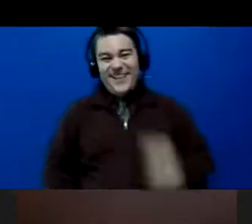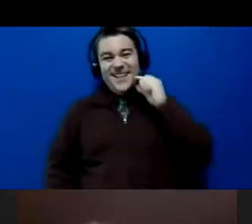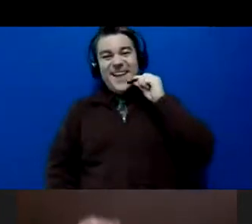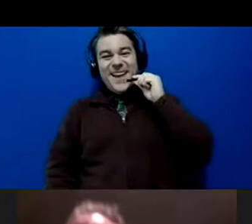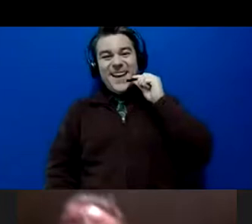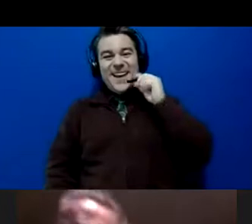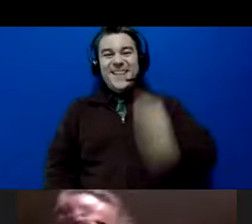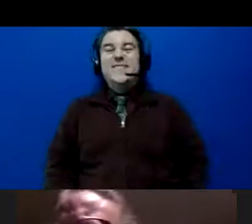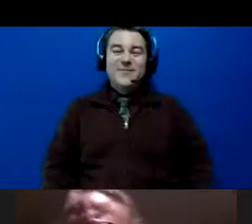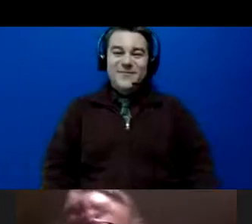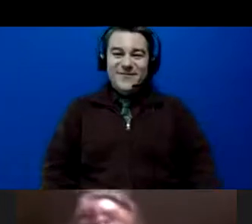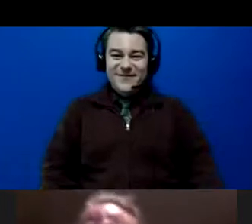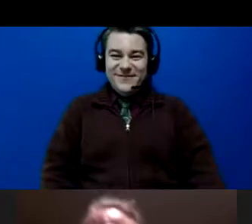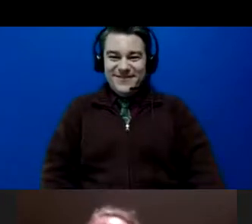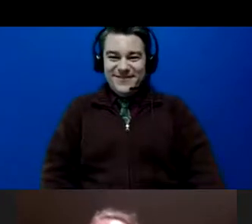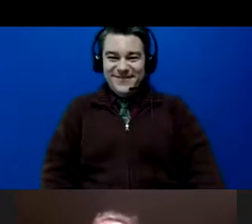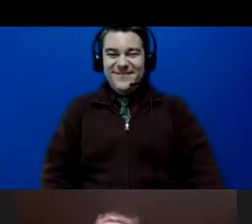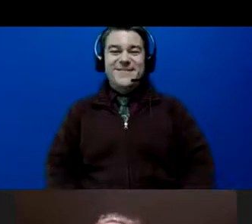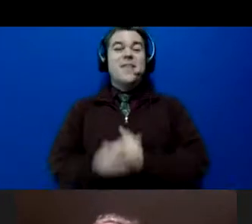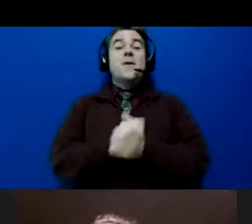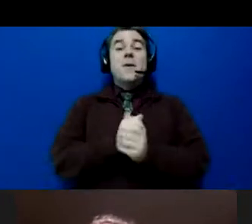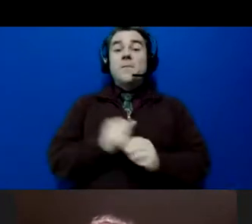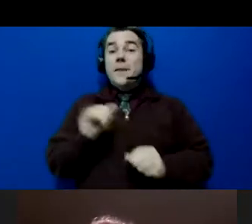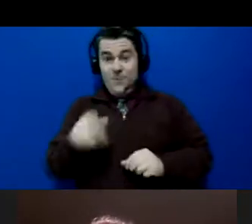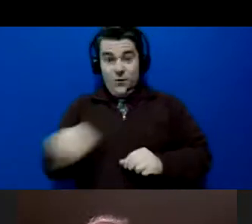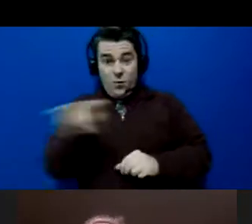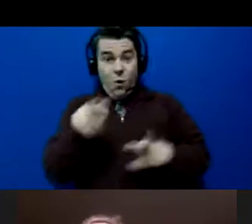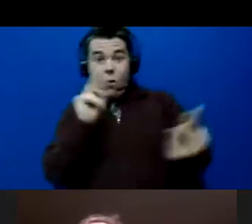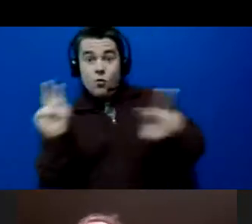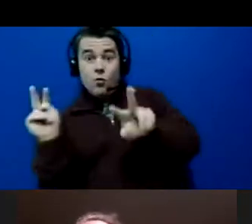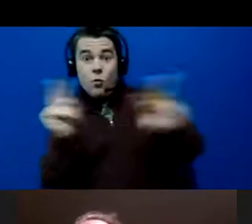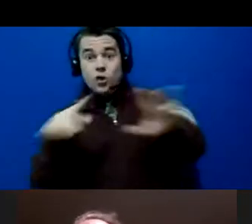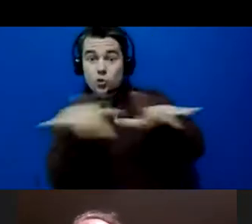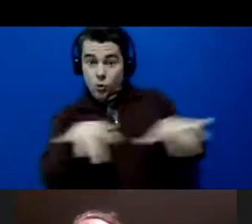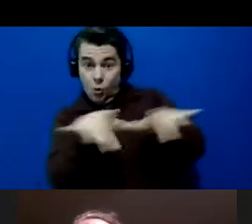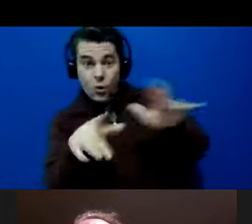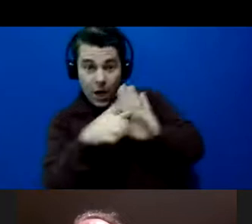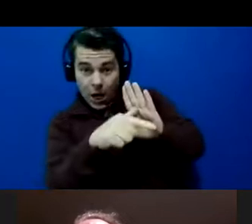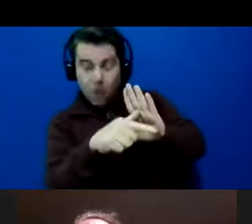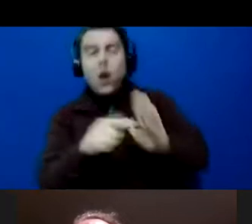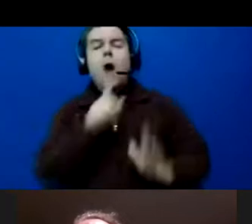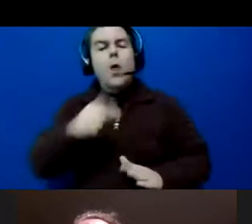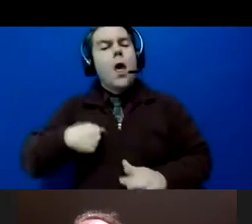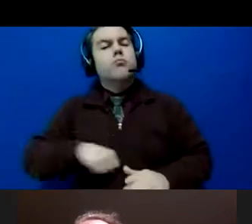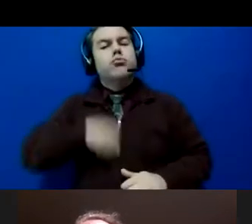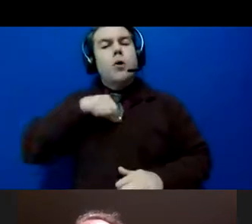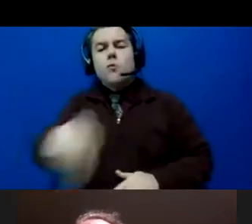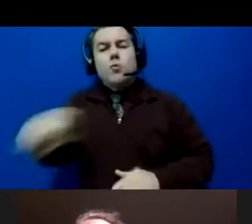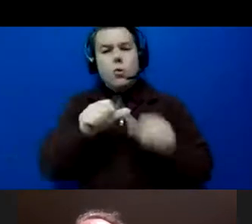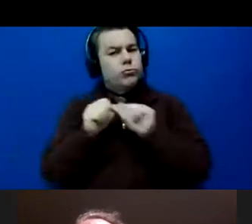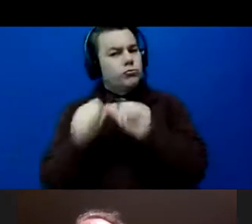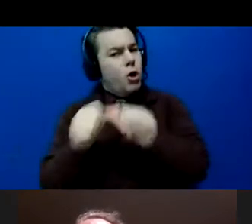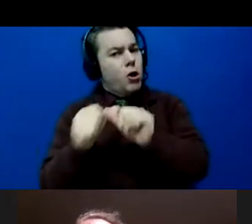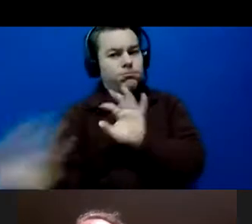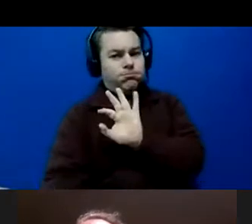Okay, and if you are watching the rewatch, I am so proud of you for staying connected and